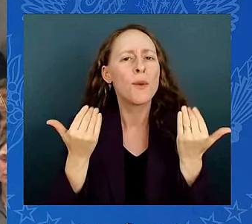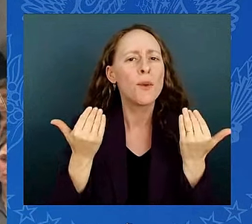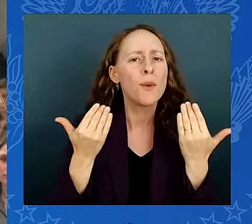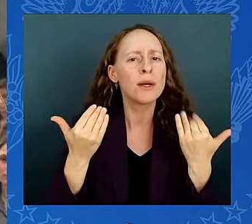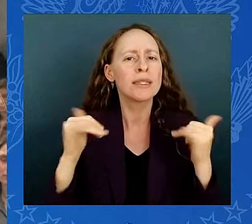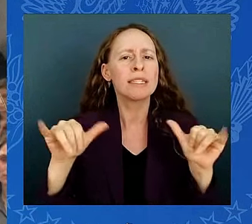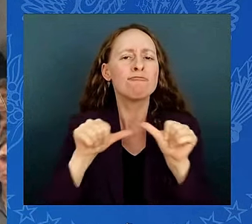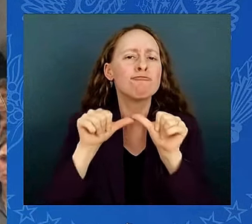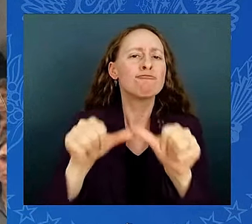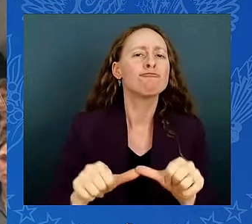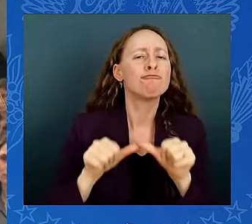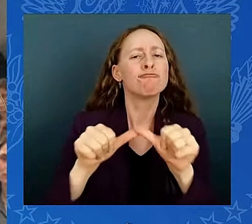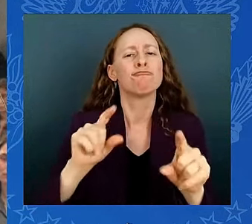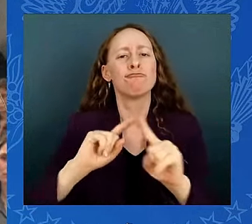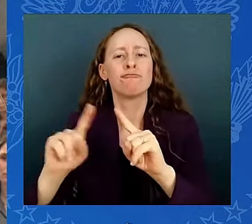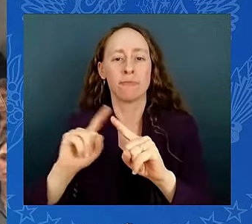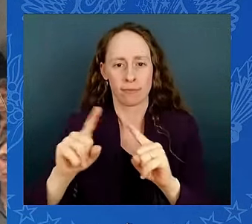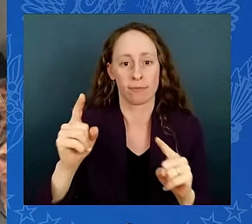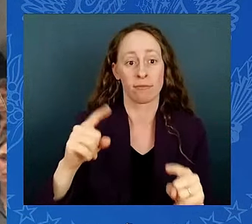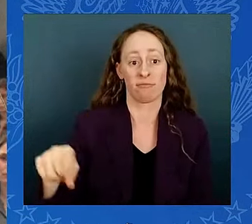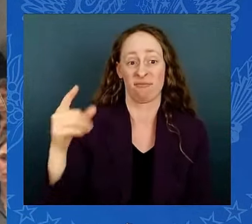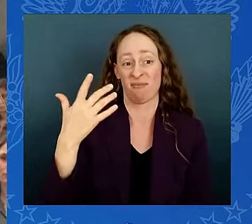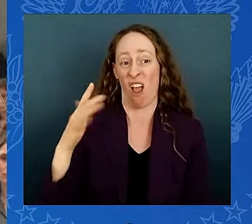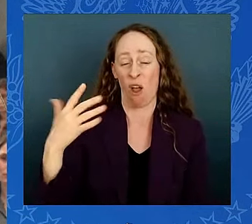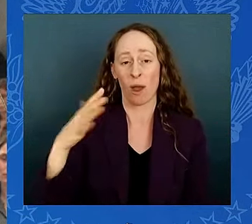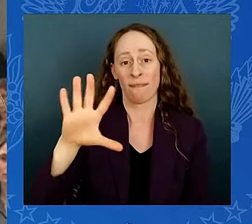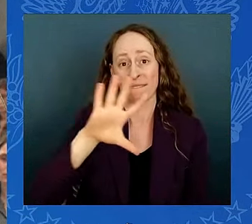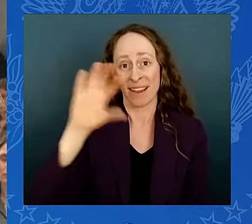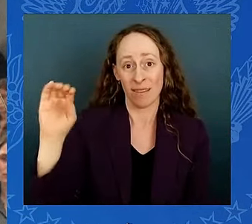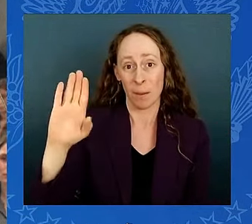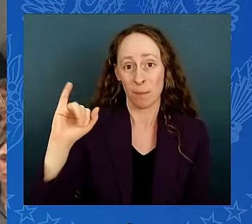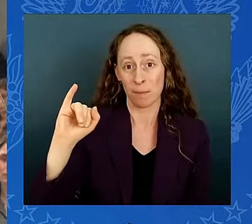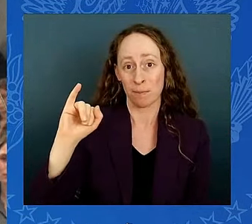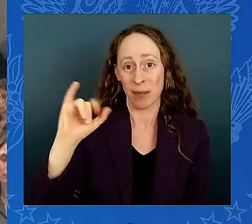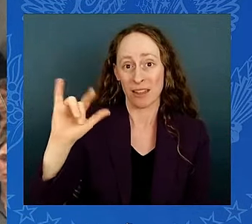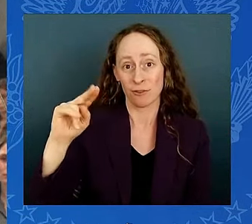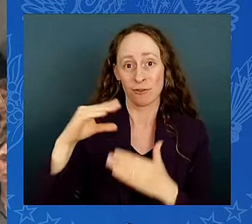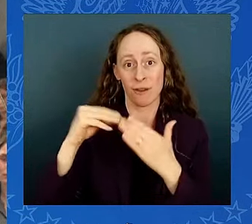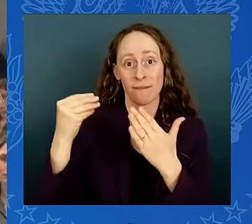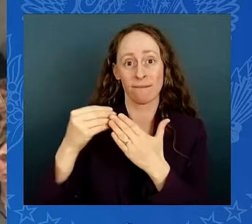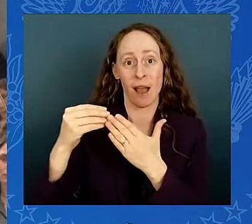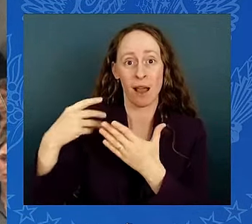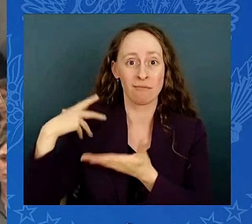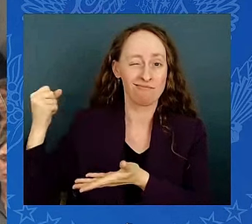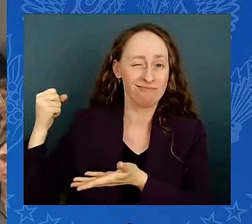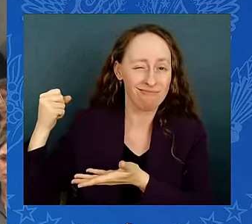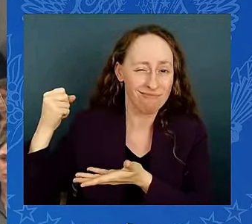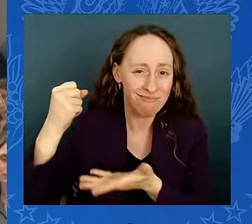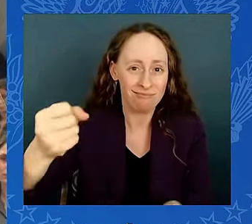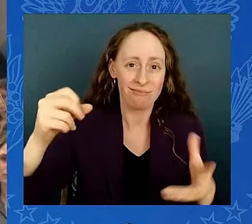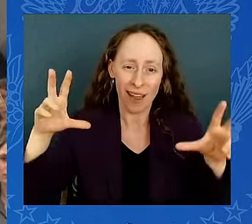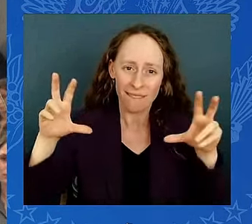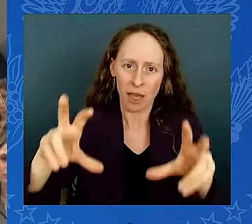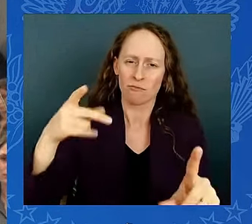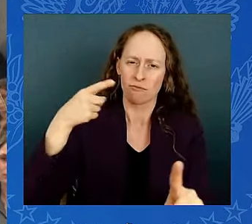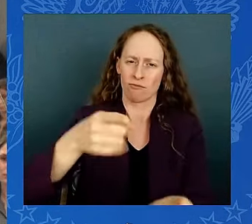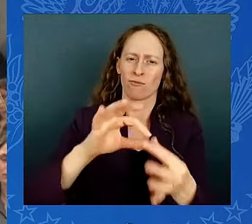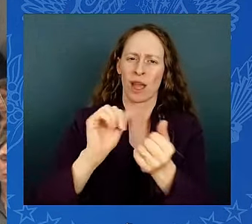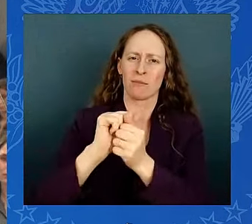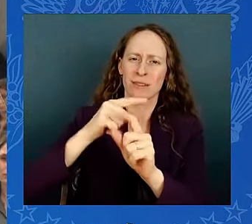$50 billion for climate resilience, including against extreme heat and wildfires. But that's not all.